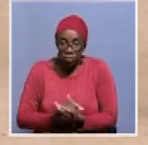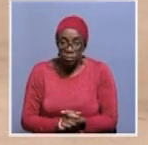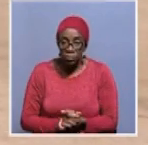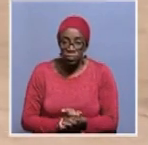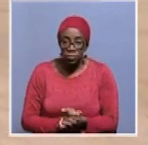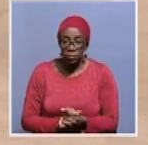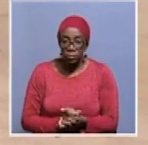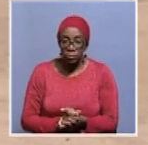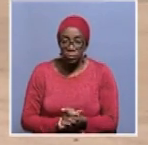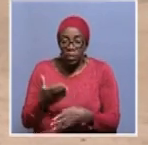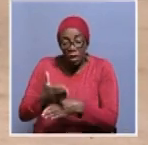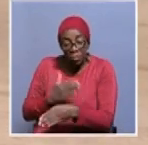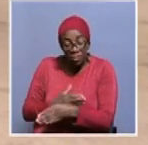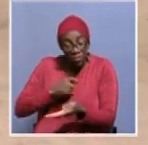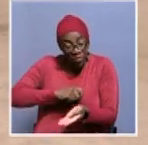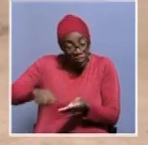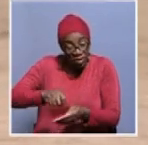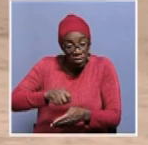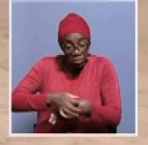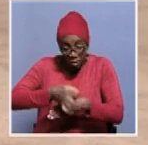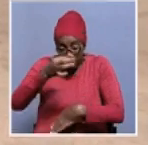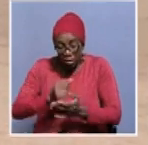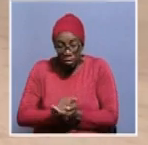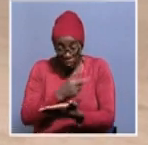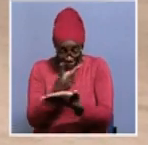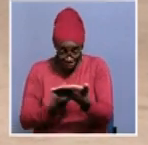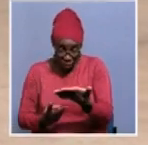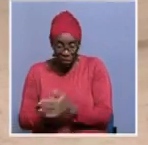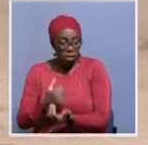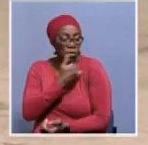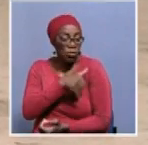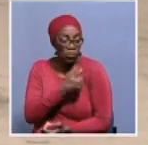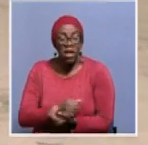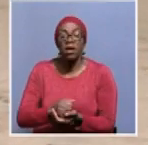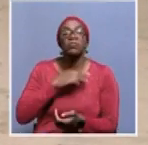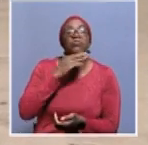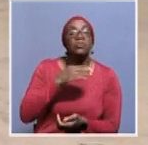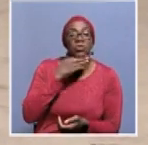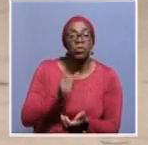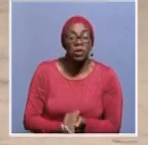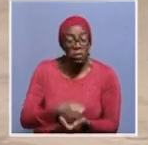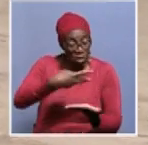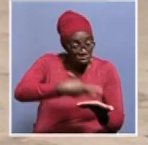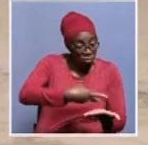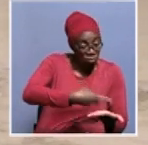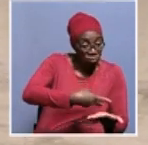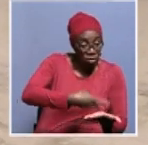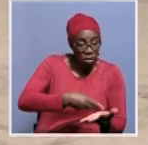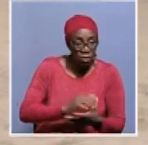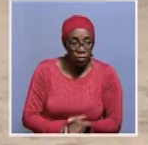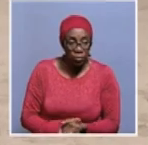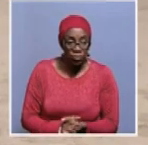of candles then reading of the biography for the late and tribute after that we are going to have a storm